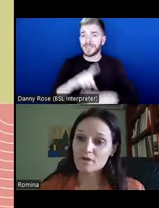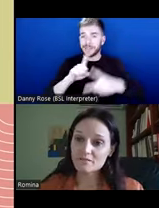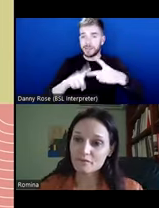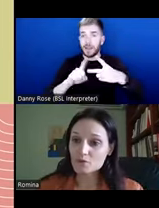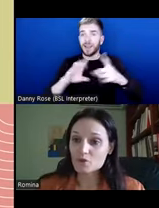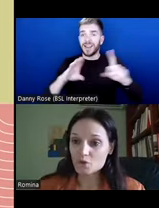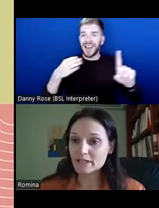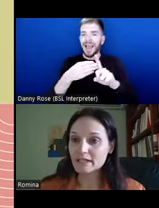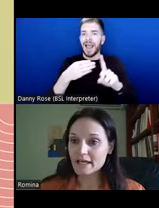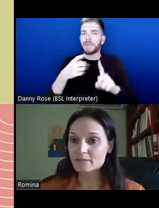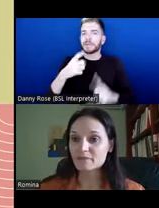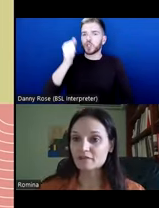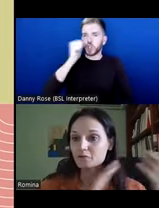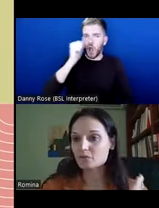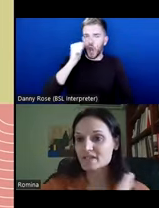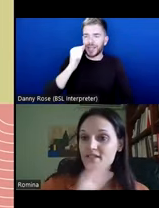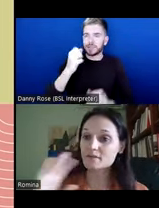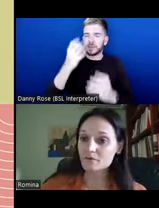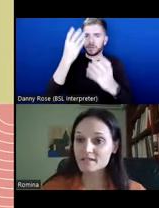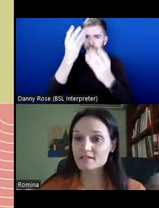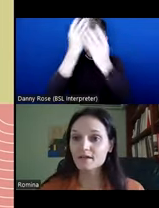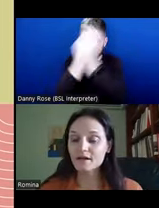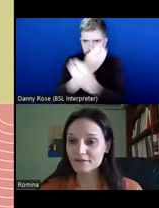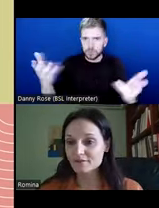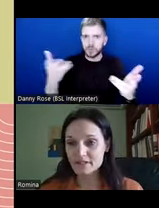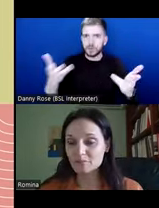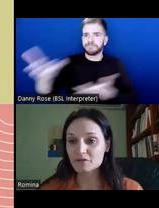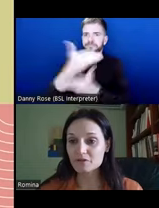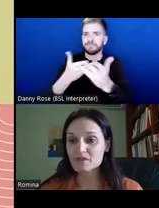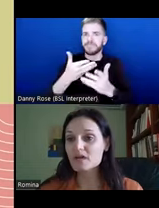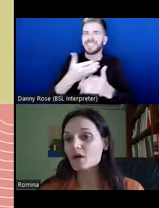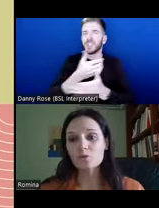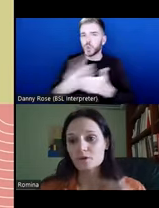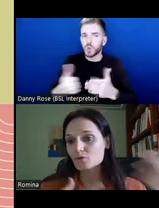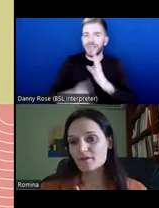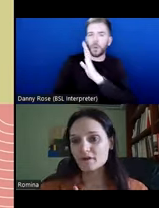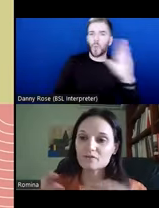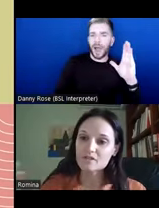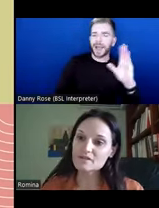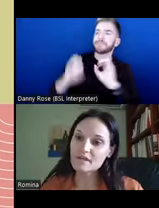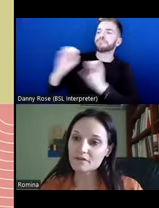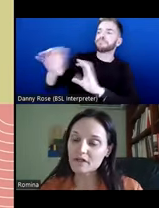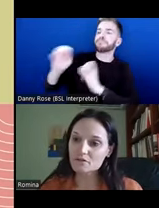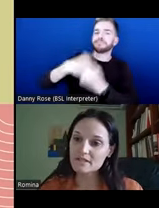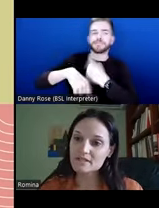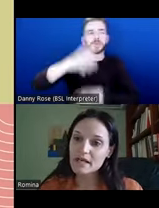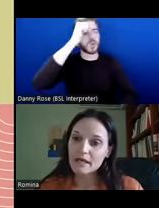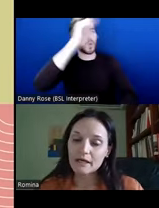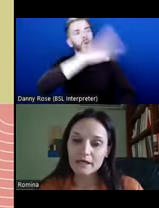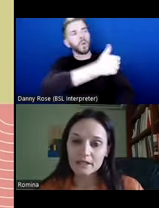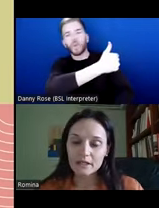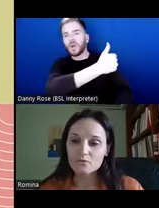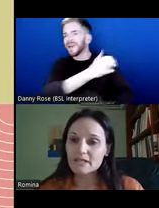knowledge transfer, which historically has been from the West to the rest, in very simple terms, or Northern countries to Southern countries,